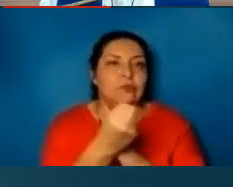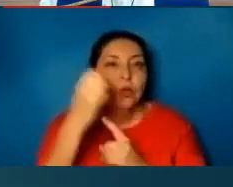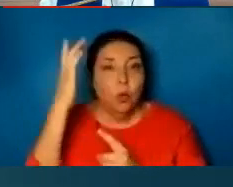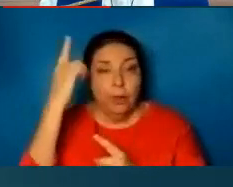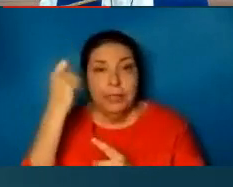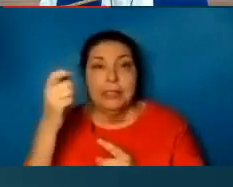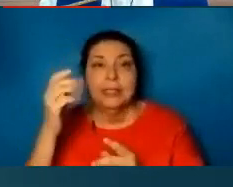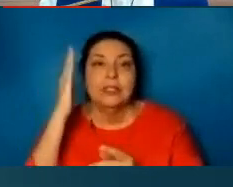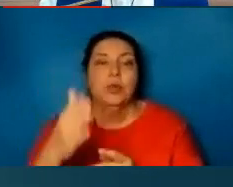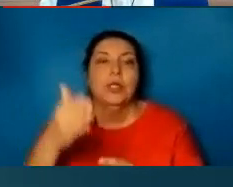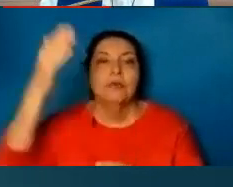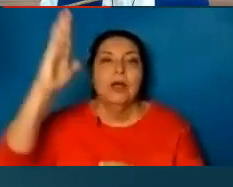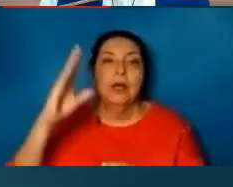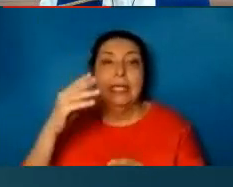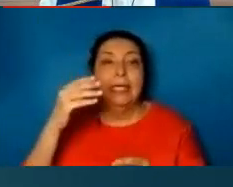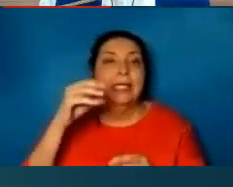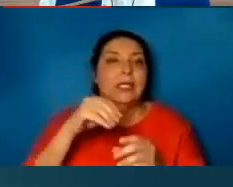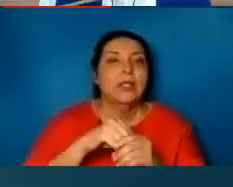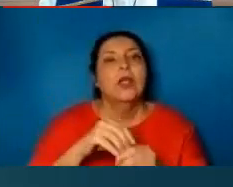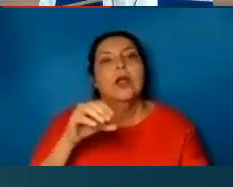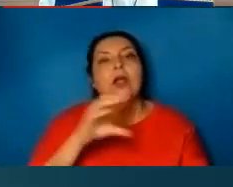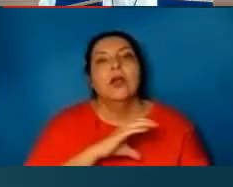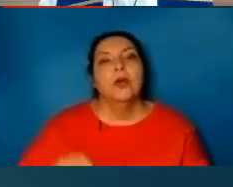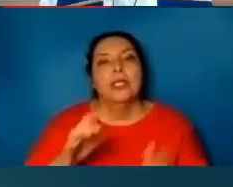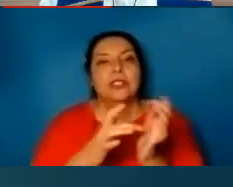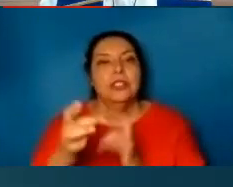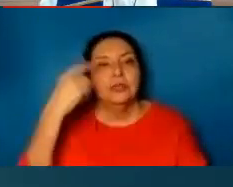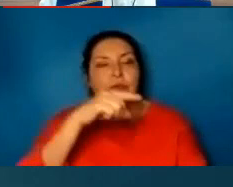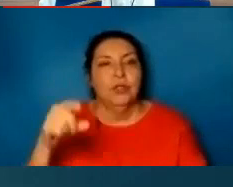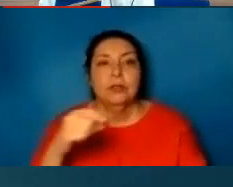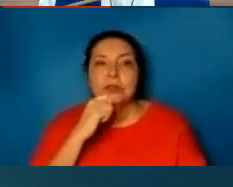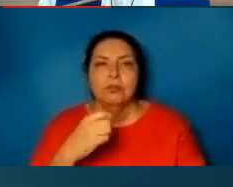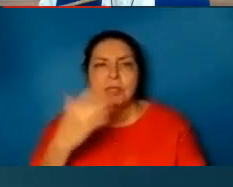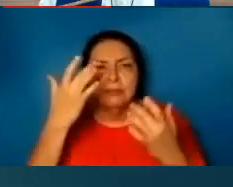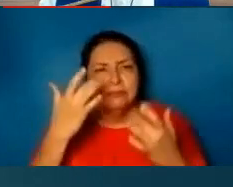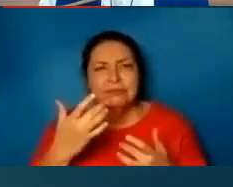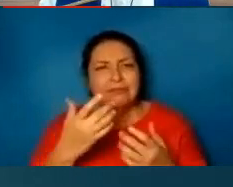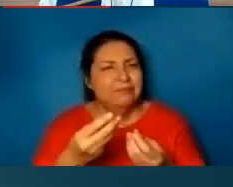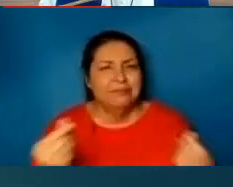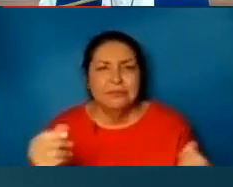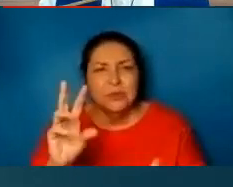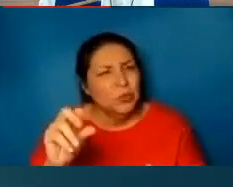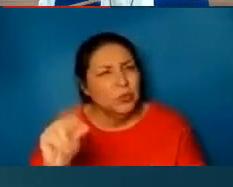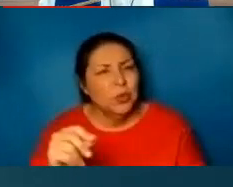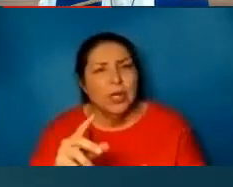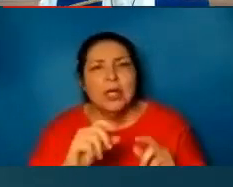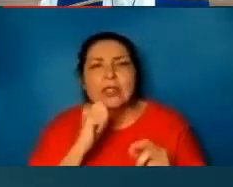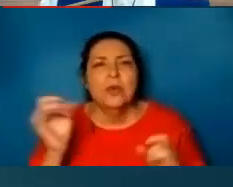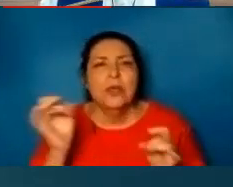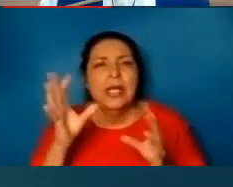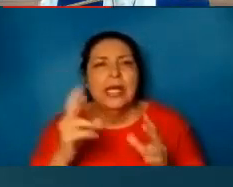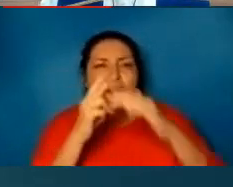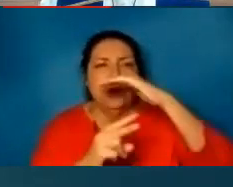of God in Christ Jesus for you. Do not quench the Spirit. Do not despise prophecies, but test everything.